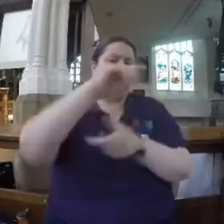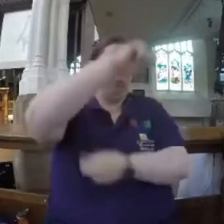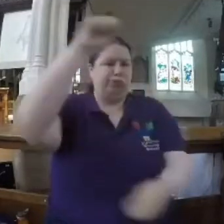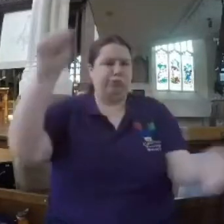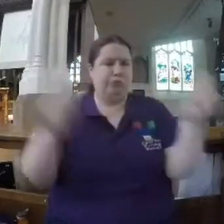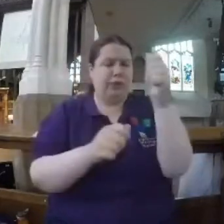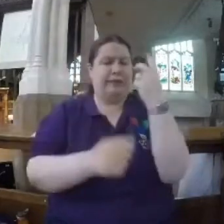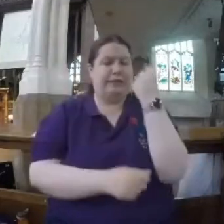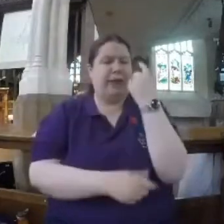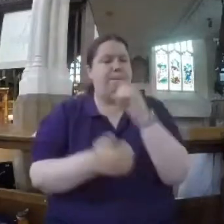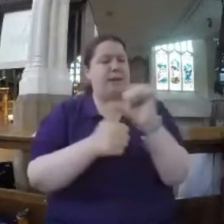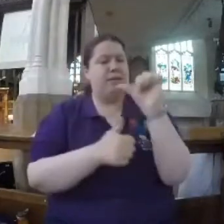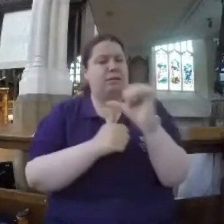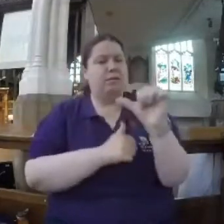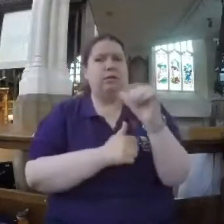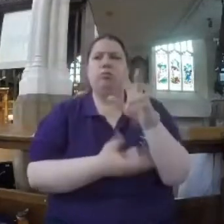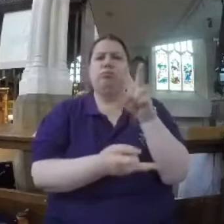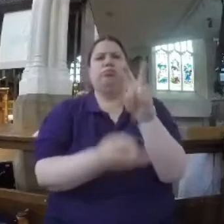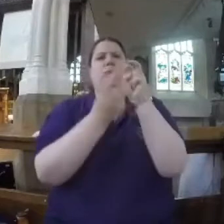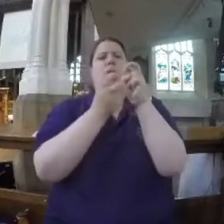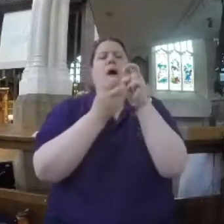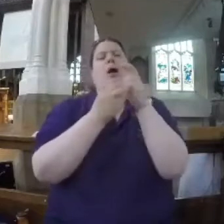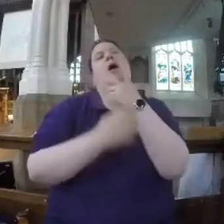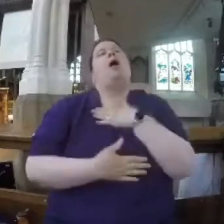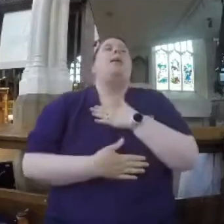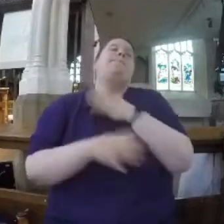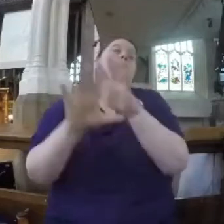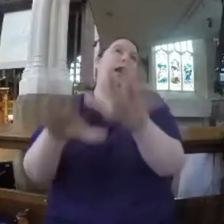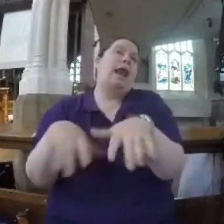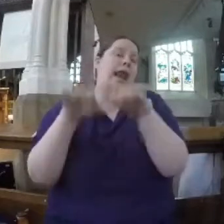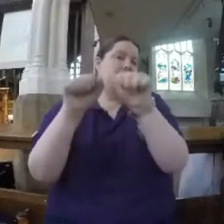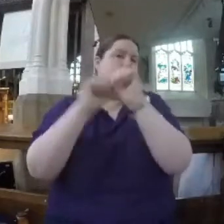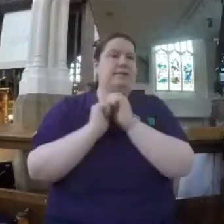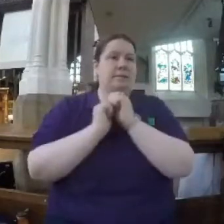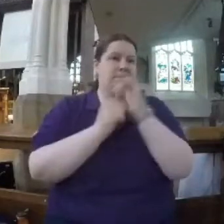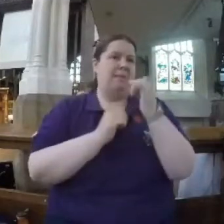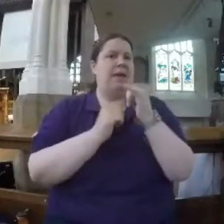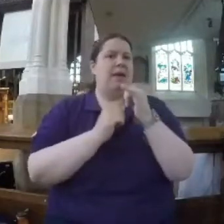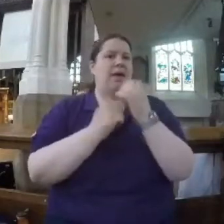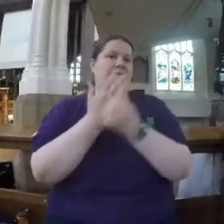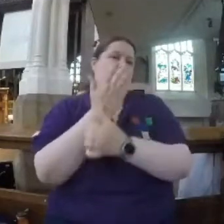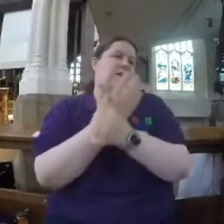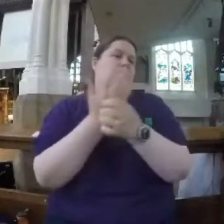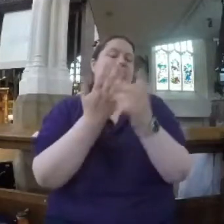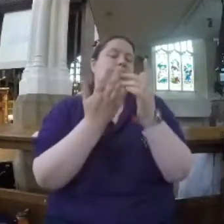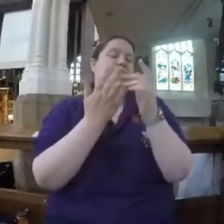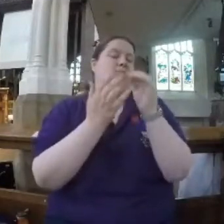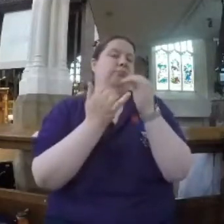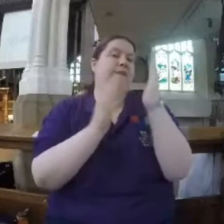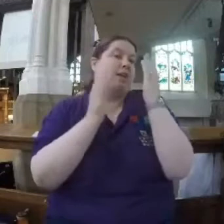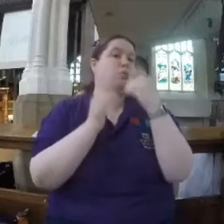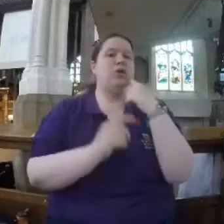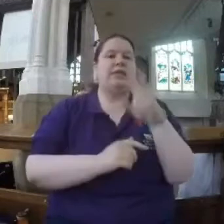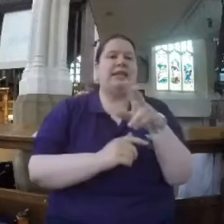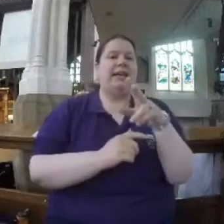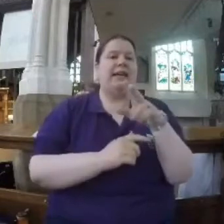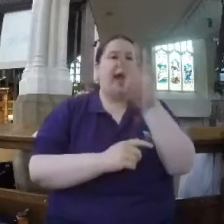you will have heard the phrase, blessed. Or perhaps you've seen it on social media. Hashtag blessed. What does it